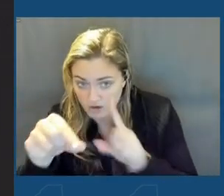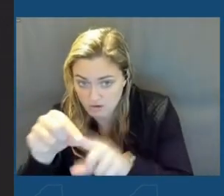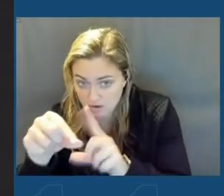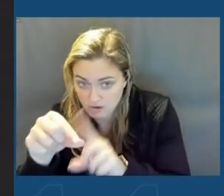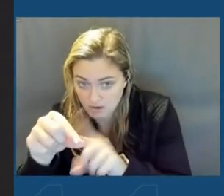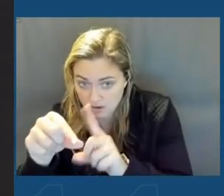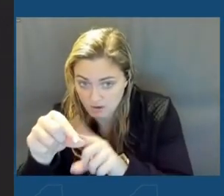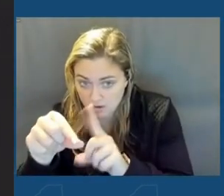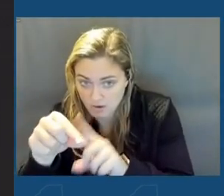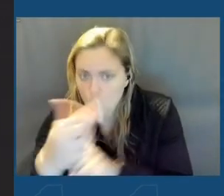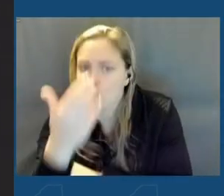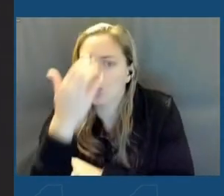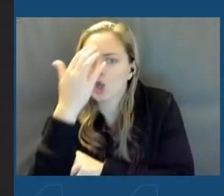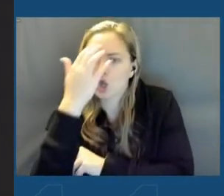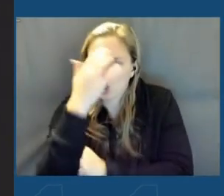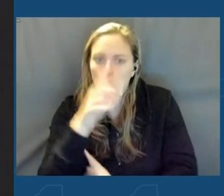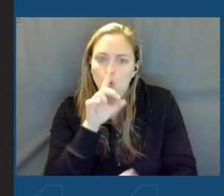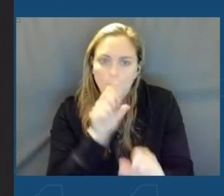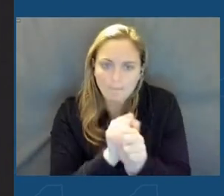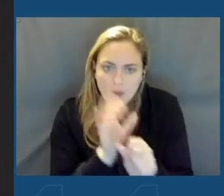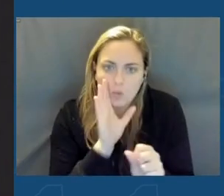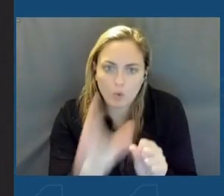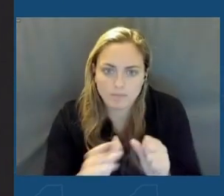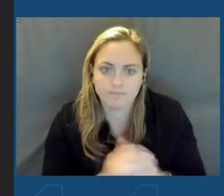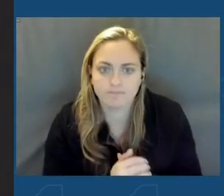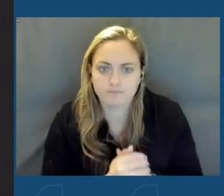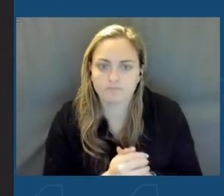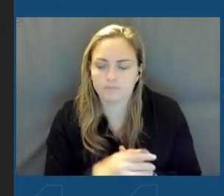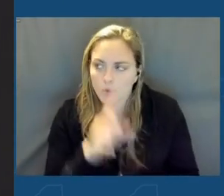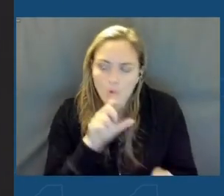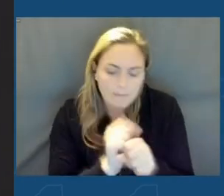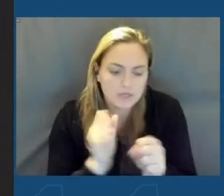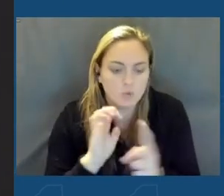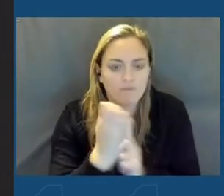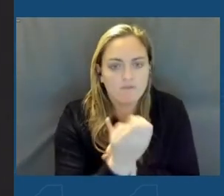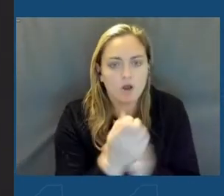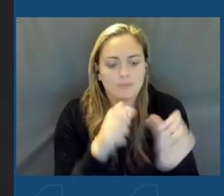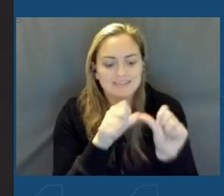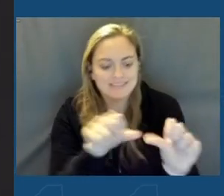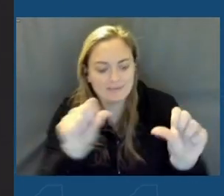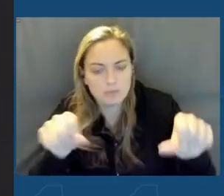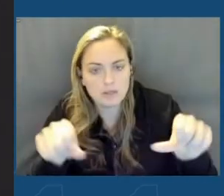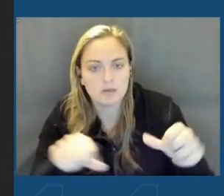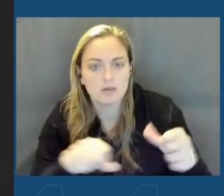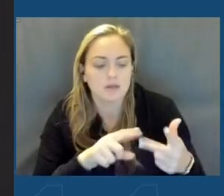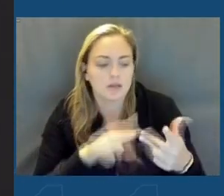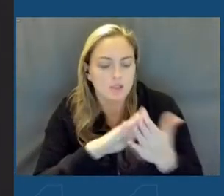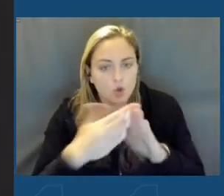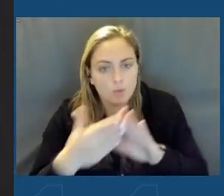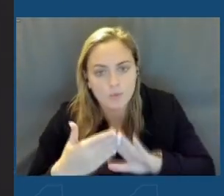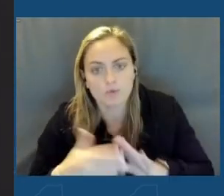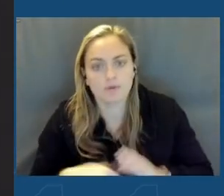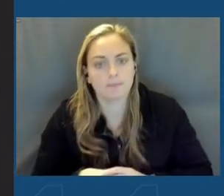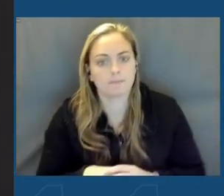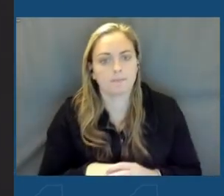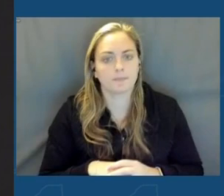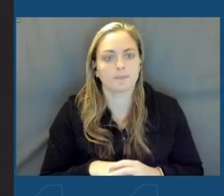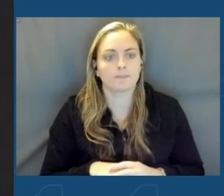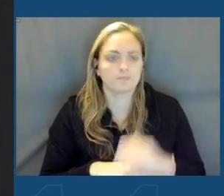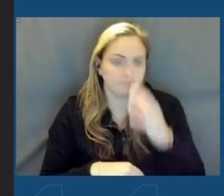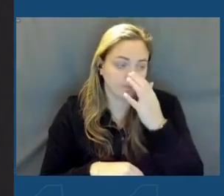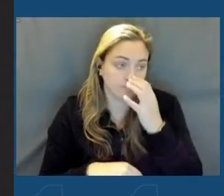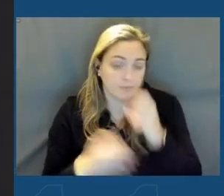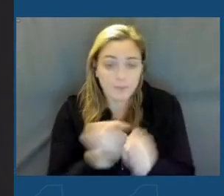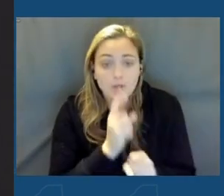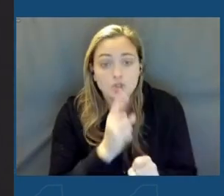because we knew that they would make commitments to our environment, sustainability, and to the community at large. Measures like